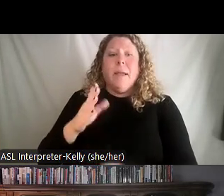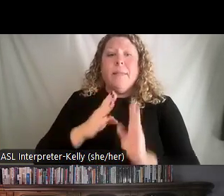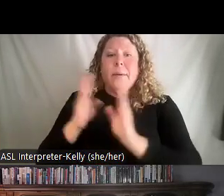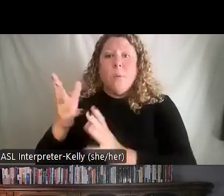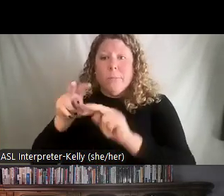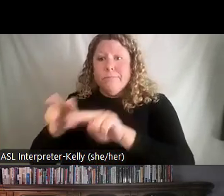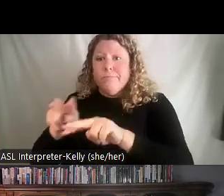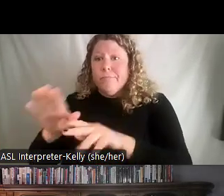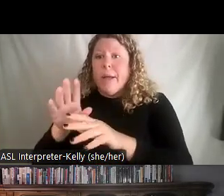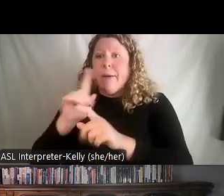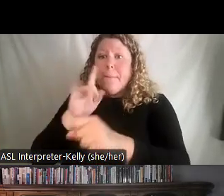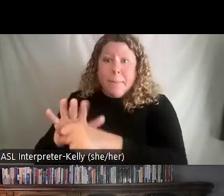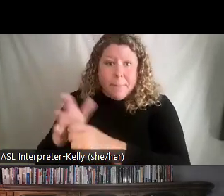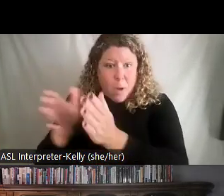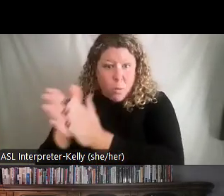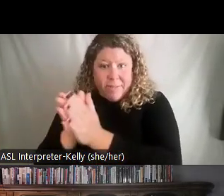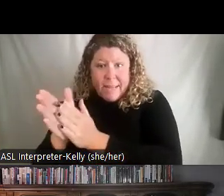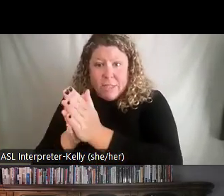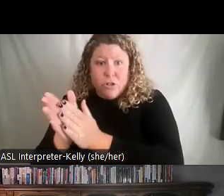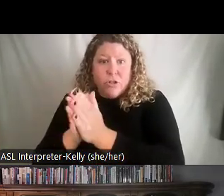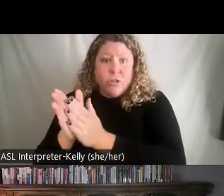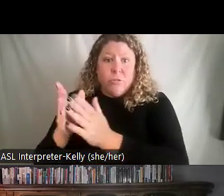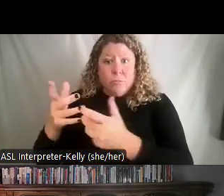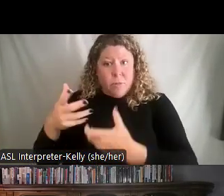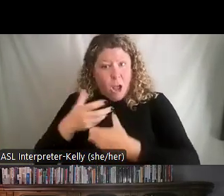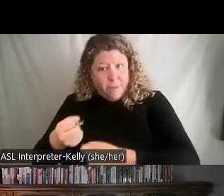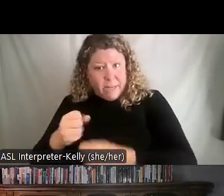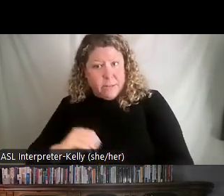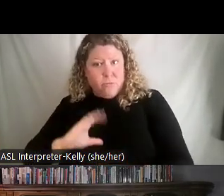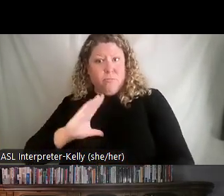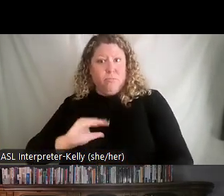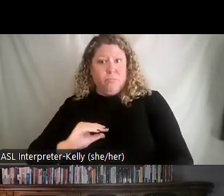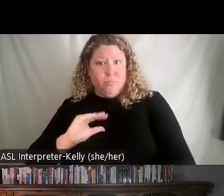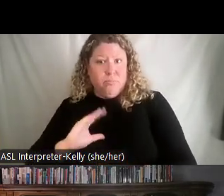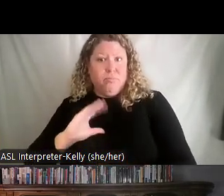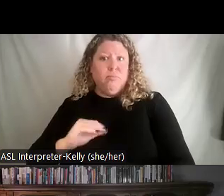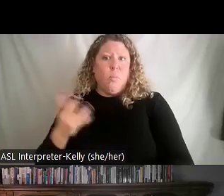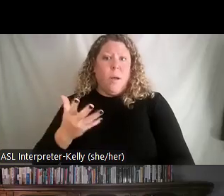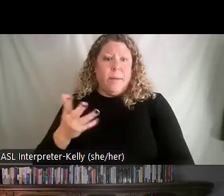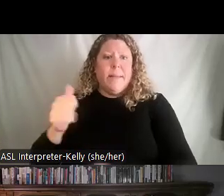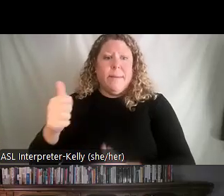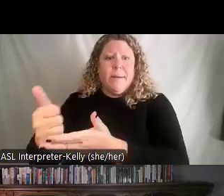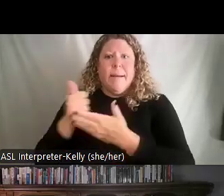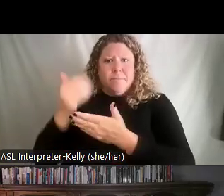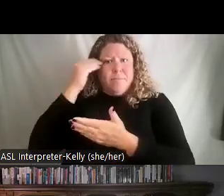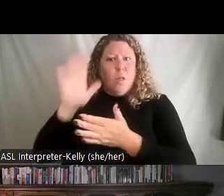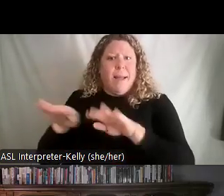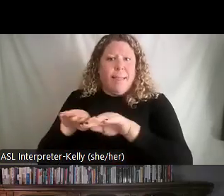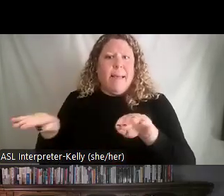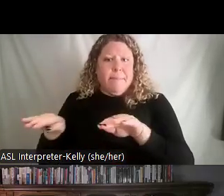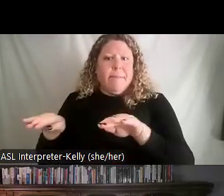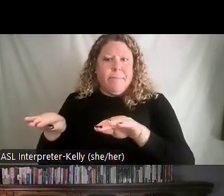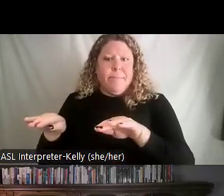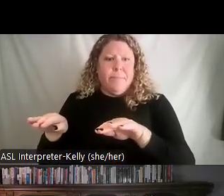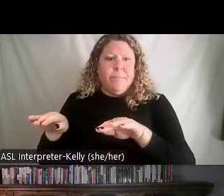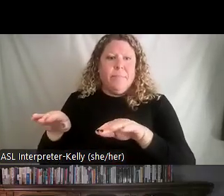motivated are they, and how's their confidence with doing the task? That's going to help us to identify where they're at. So we want to really show respect